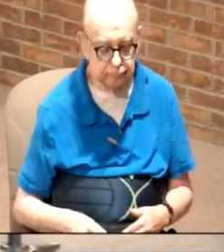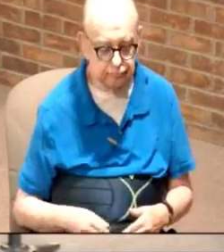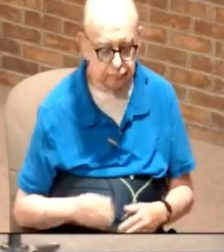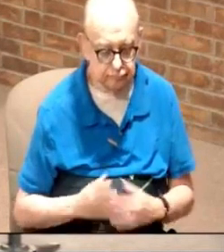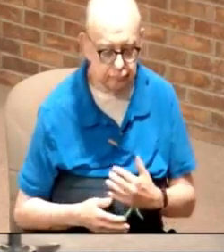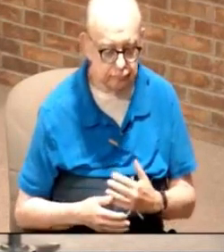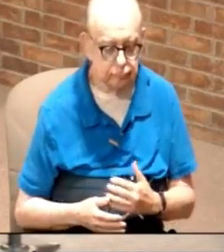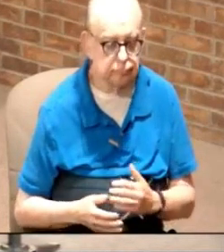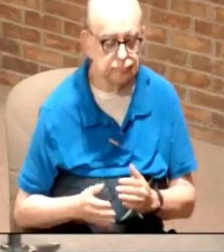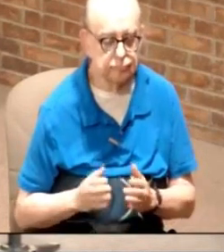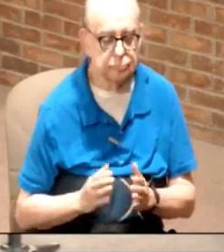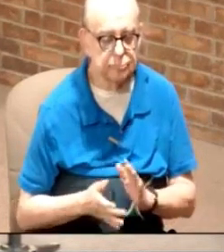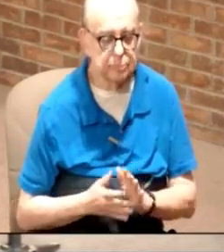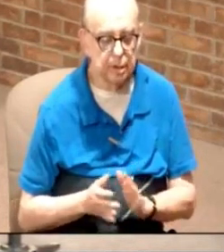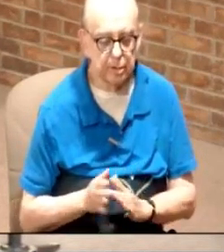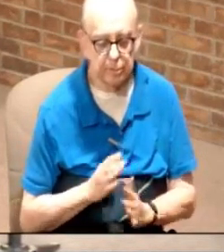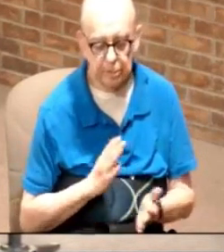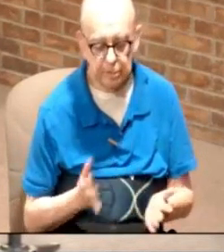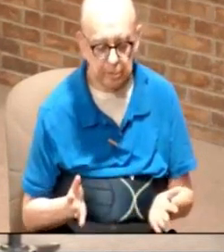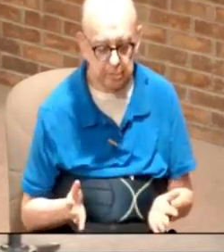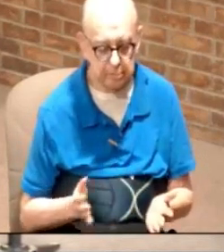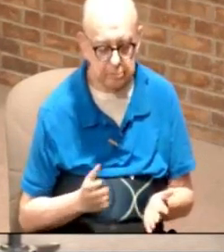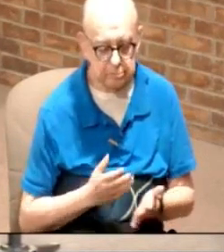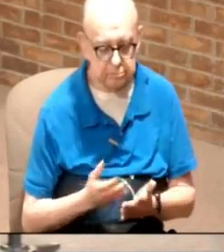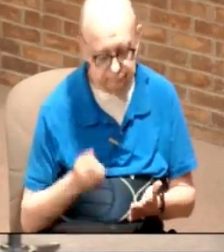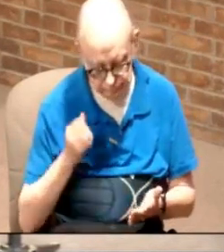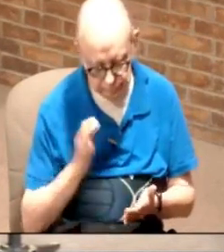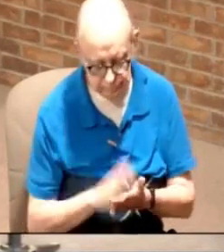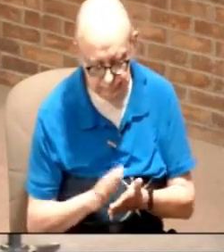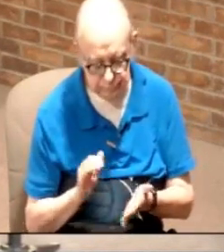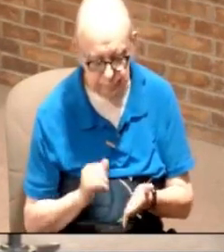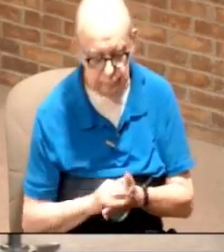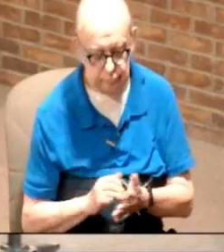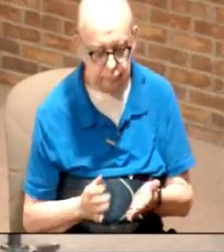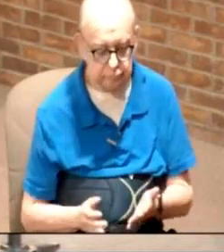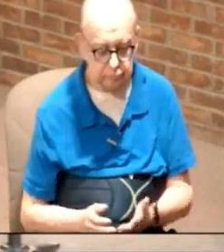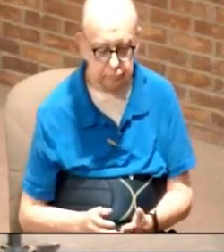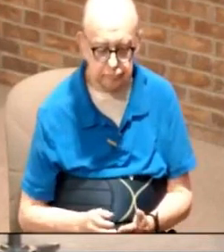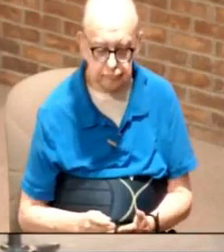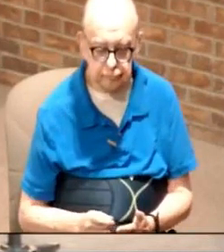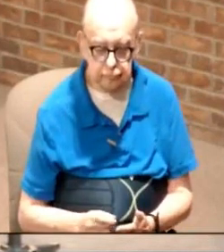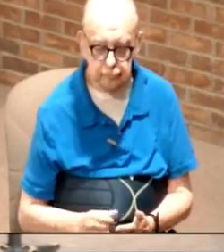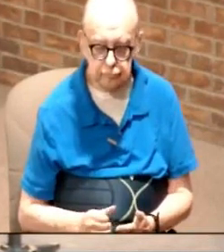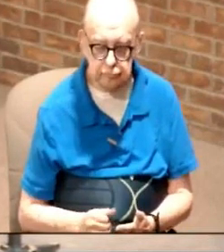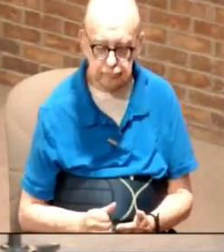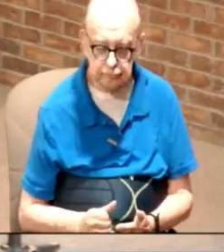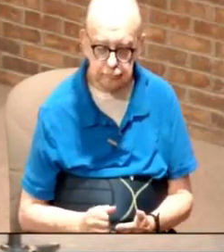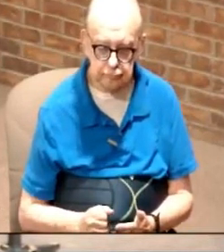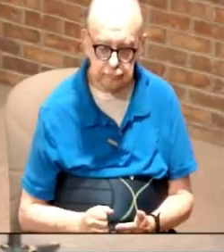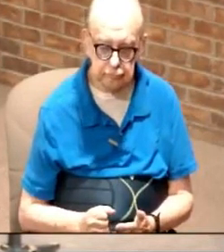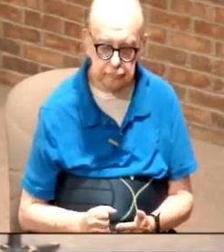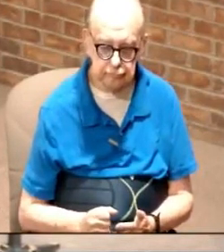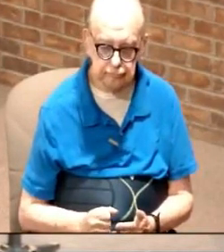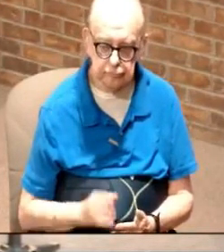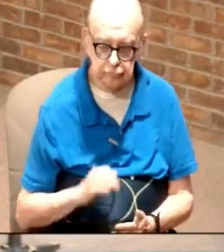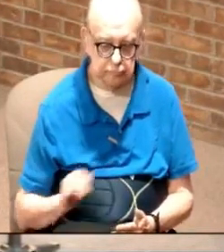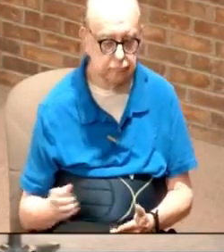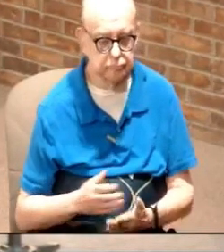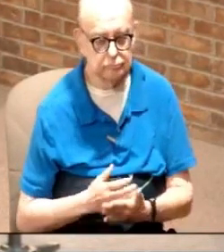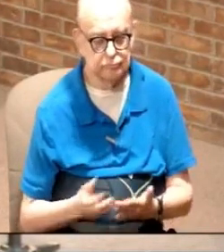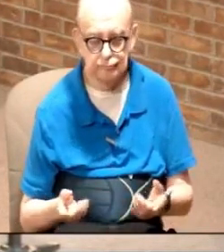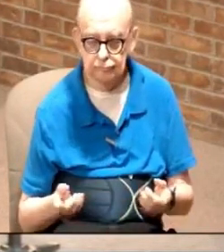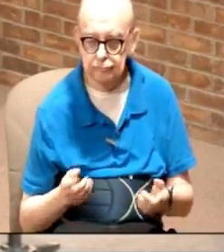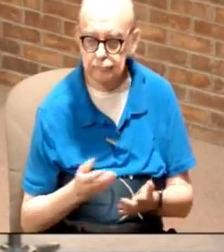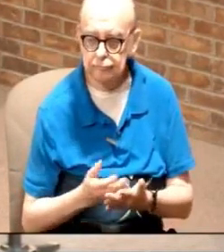actually becomes the blood of Jesus, okay? There are some that believe that. talk to them sometimes, okay? It's the same thing